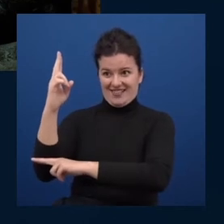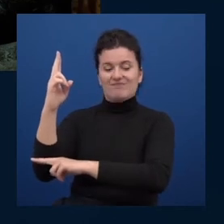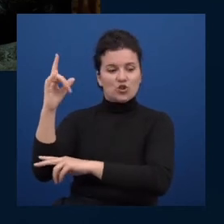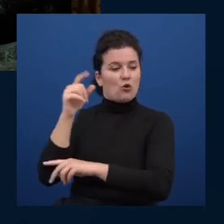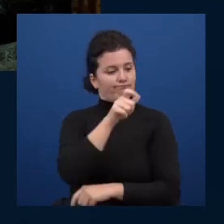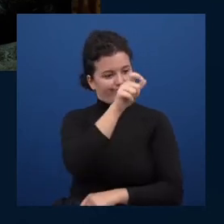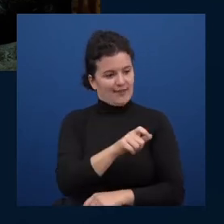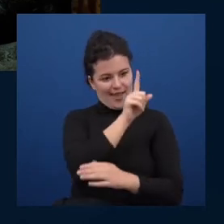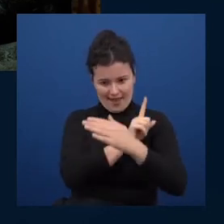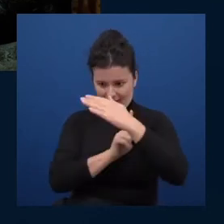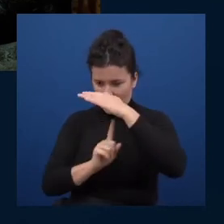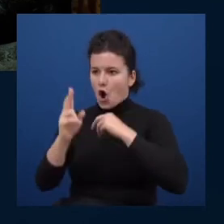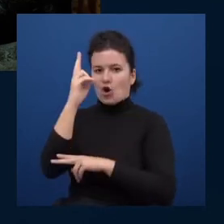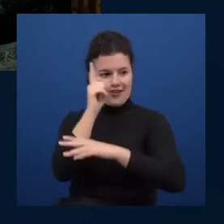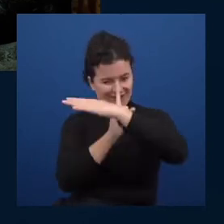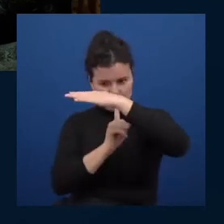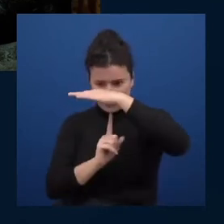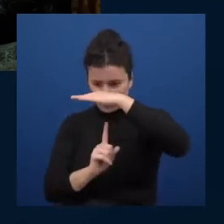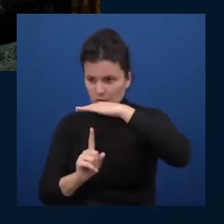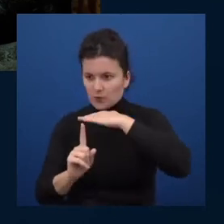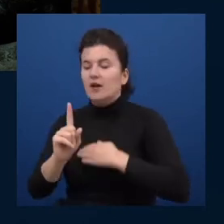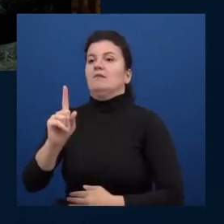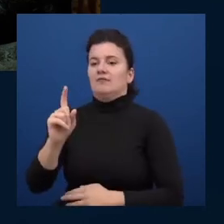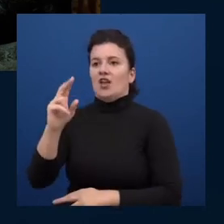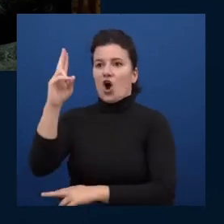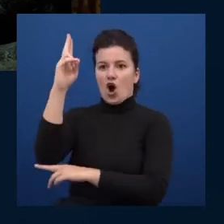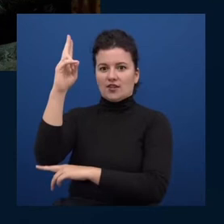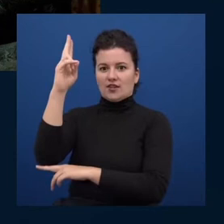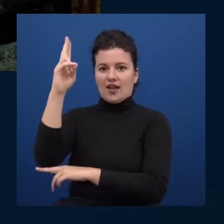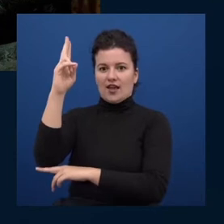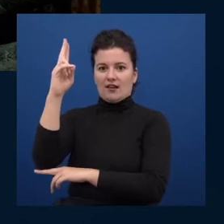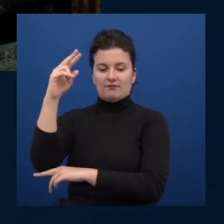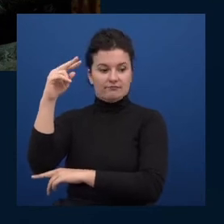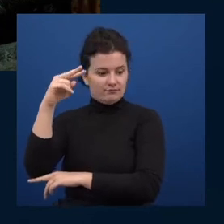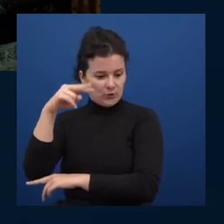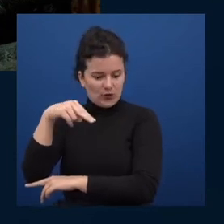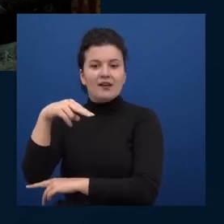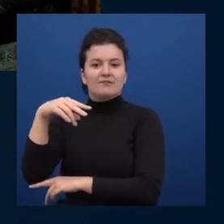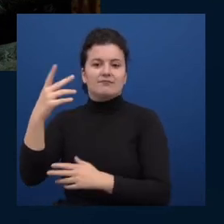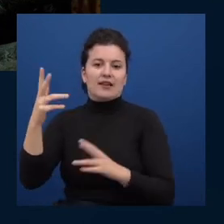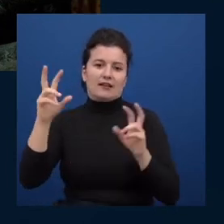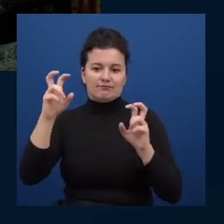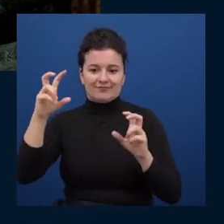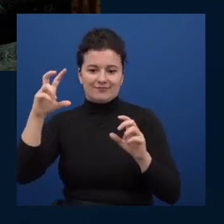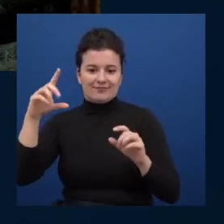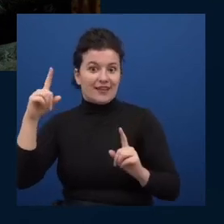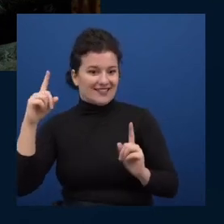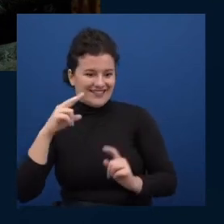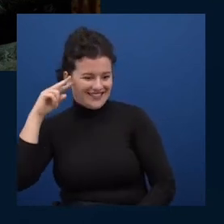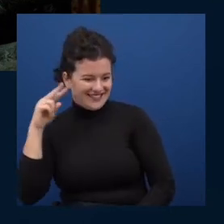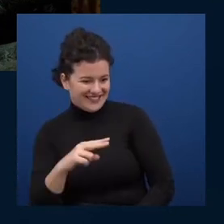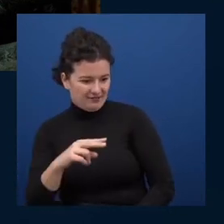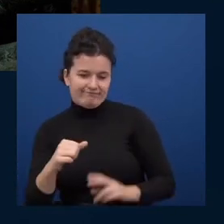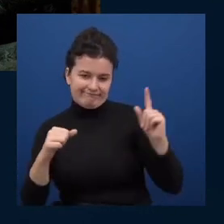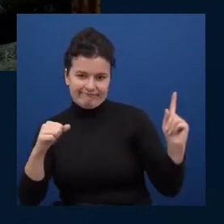and then the hotel is sentient and he meets this gentleman who is playing the role